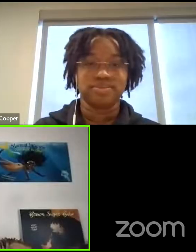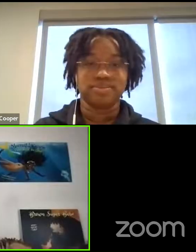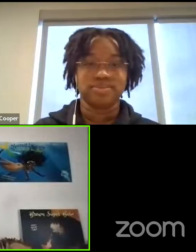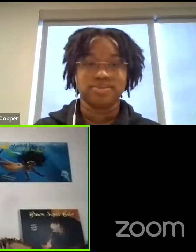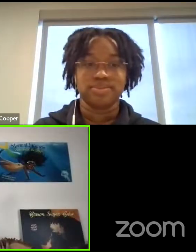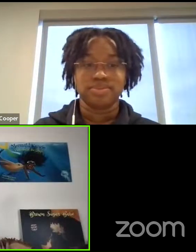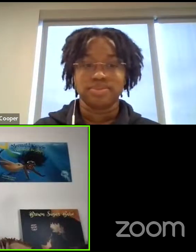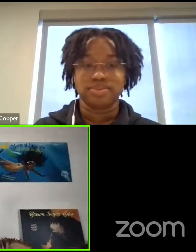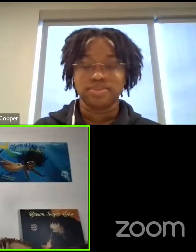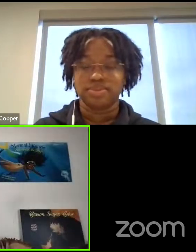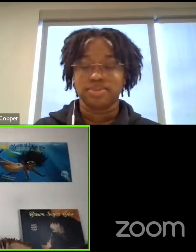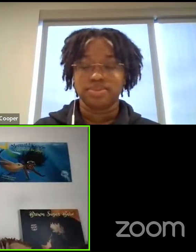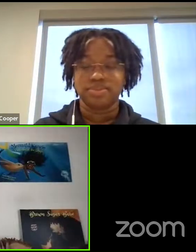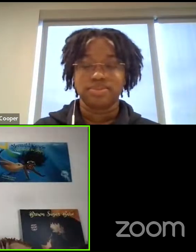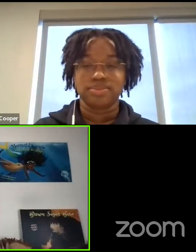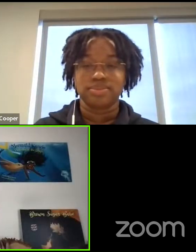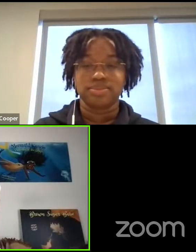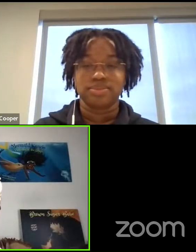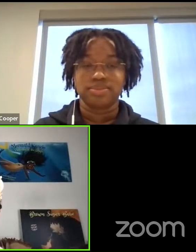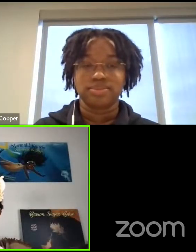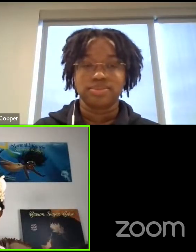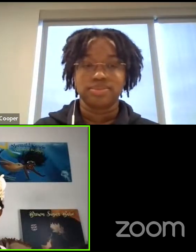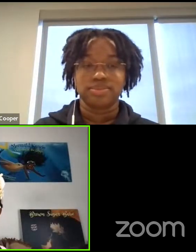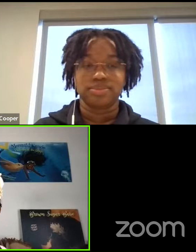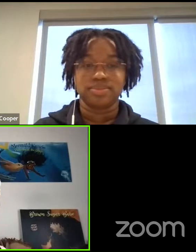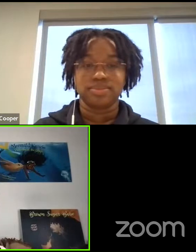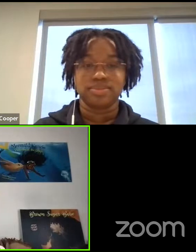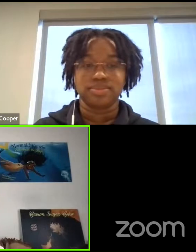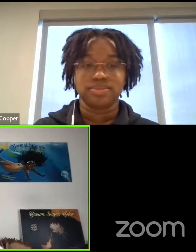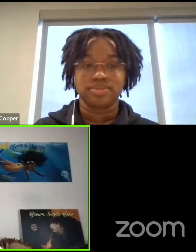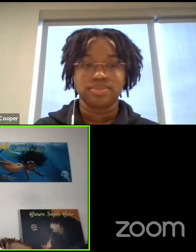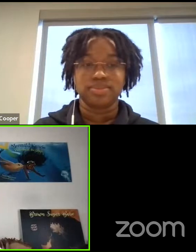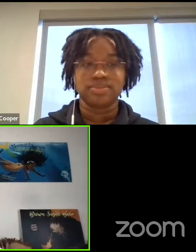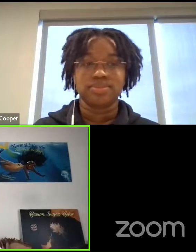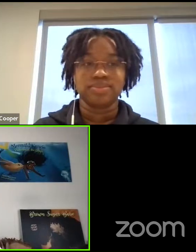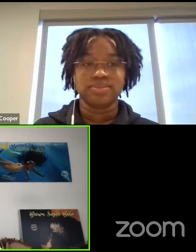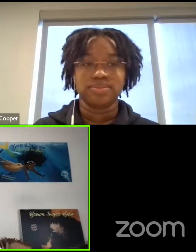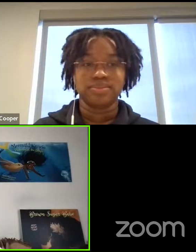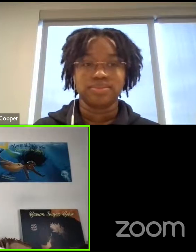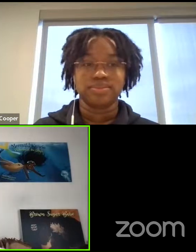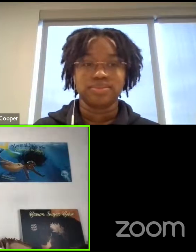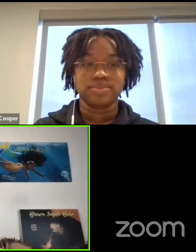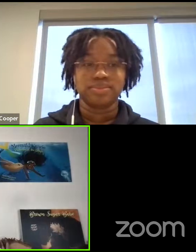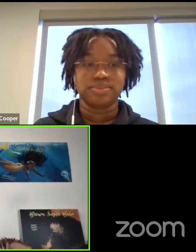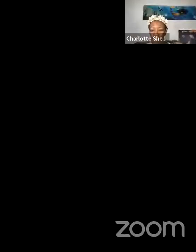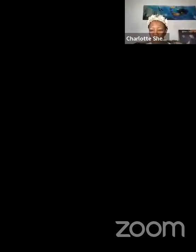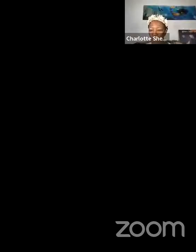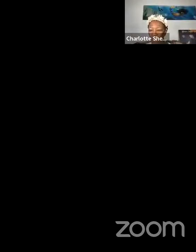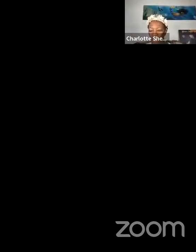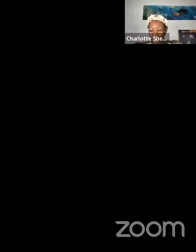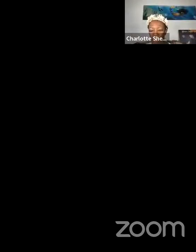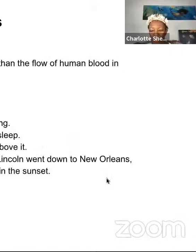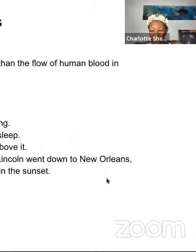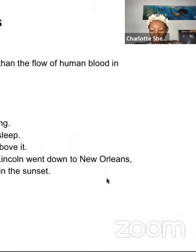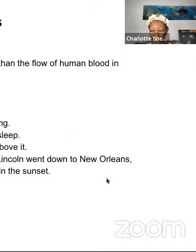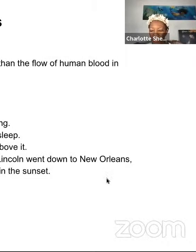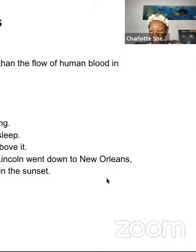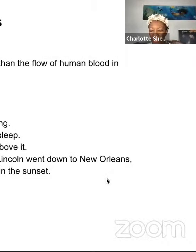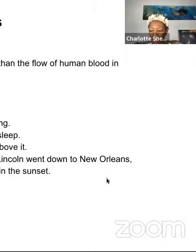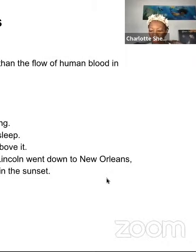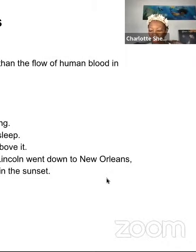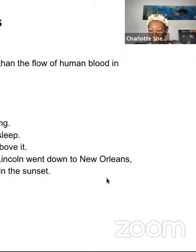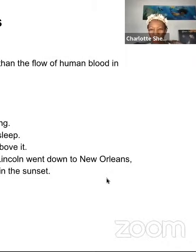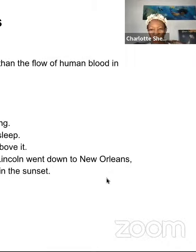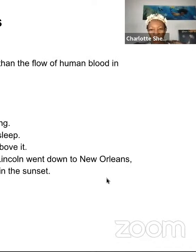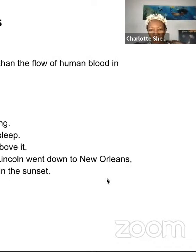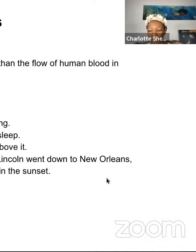It's in our poems like The Negro Speaks of Rivers by Langston Hughes. I've known rivers. I've known rivers